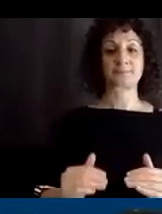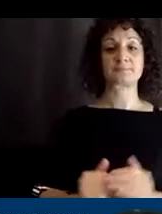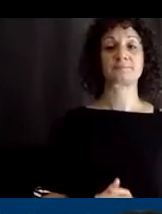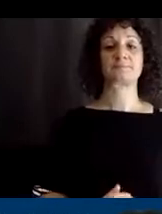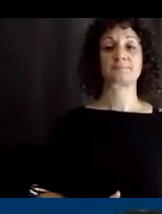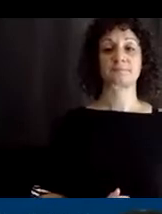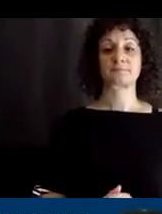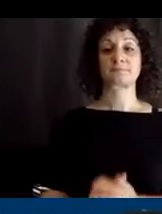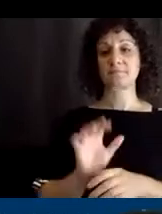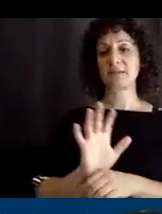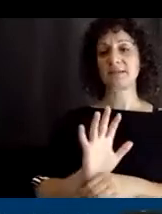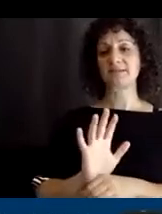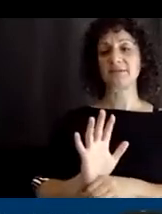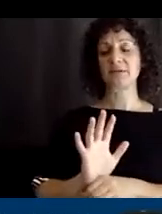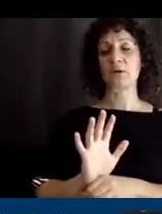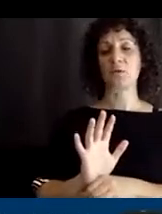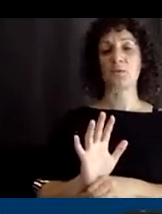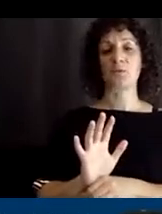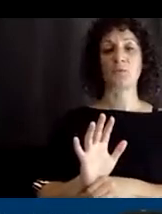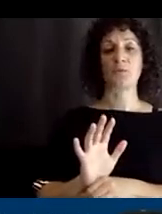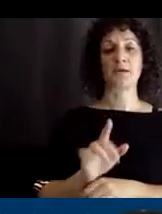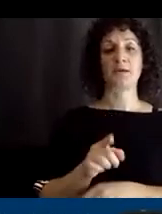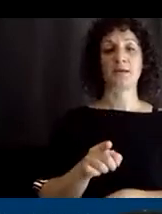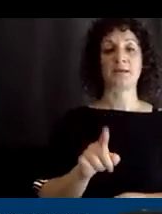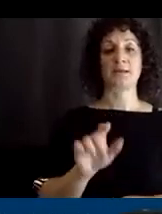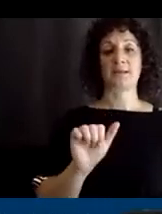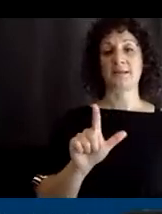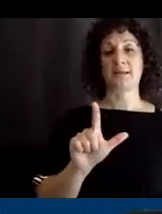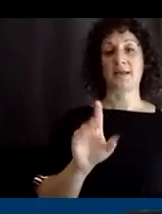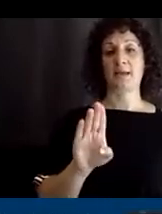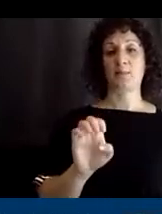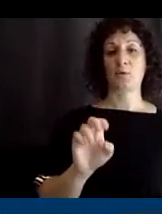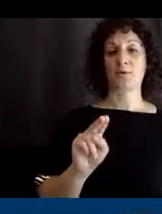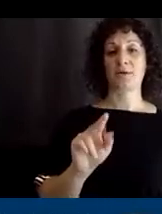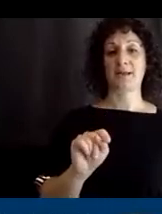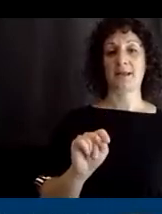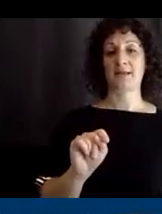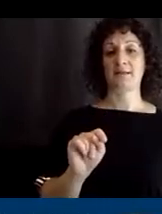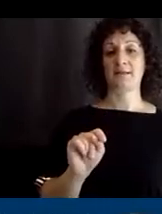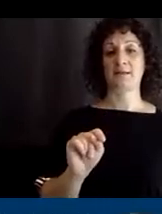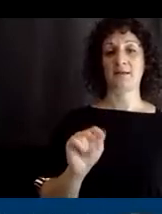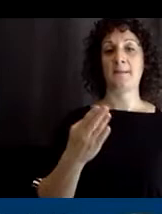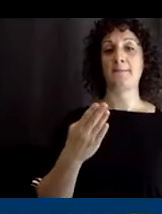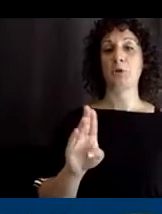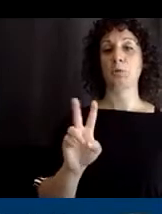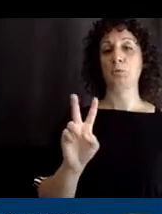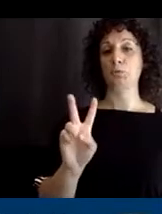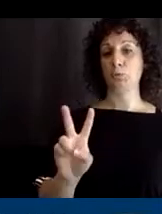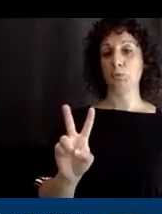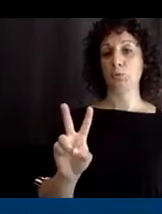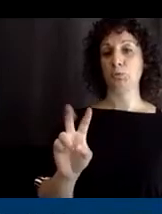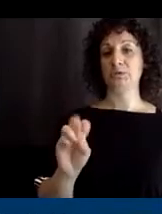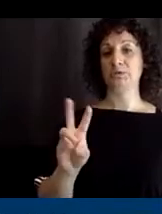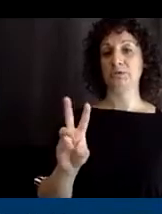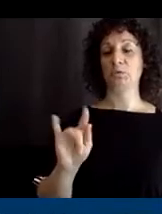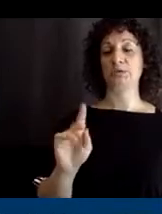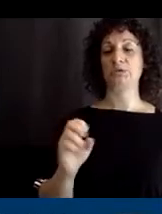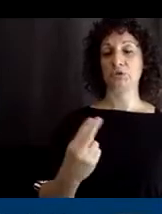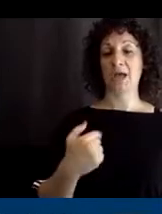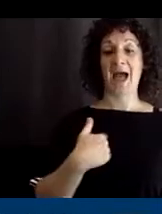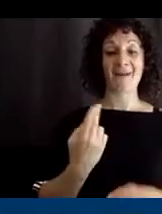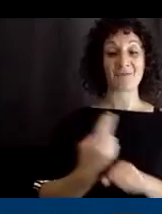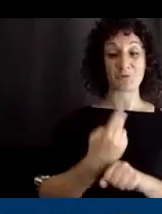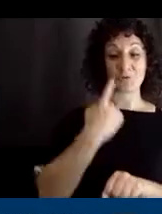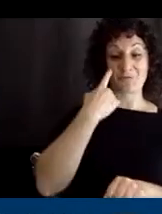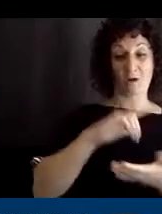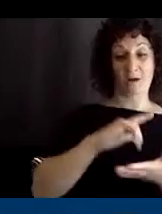a video. Um, and this is the AbleNet Bluetooth switch. Um, and I have used it with the iPad. I have not